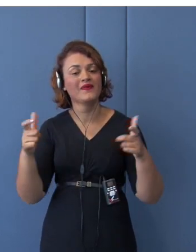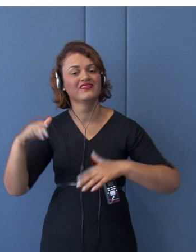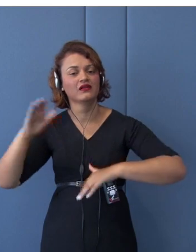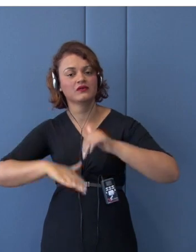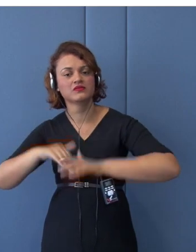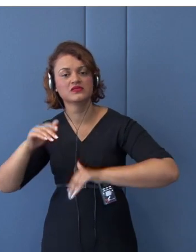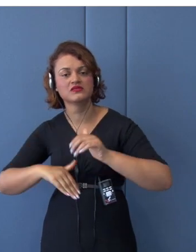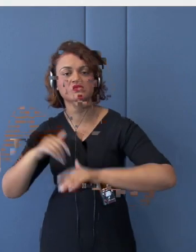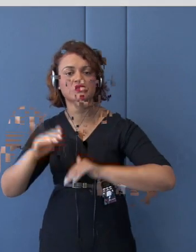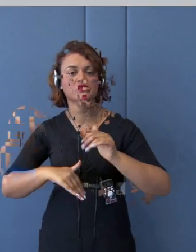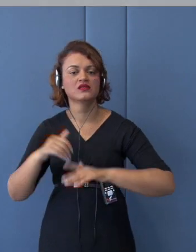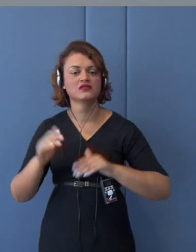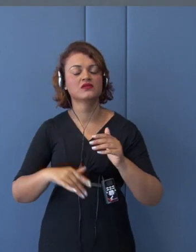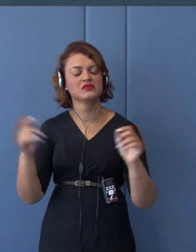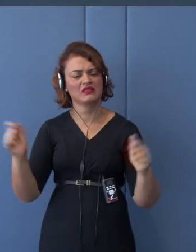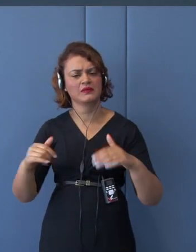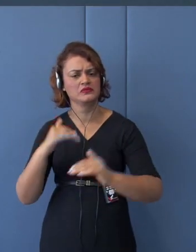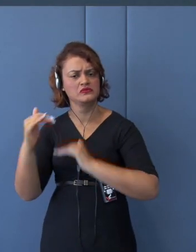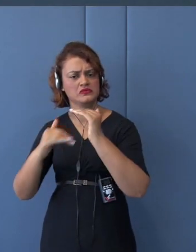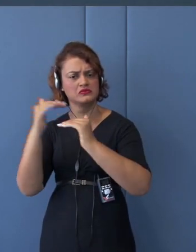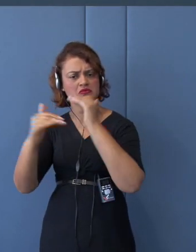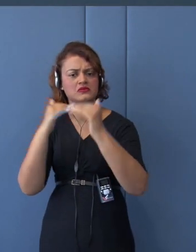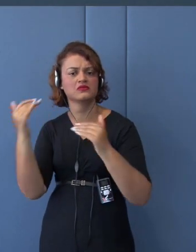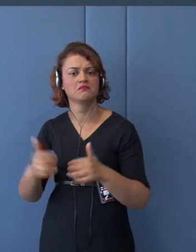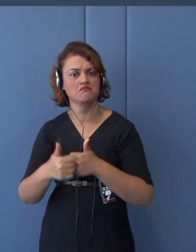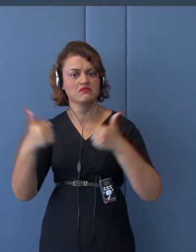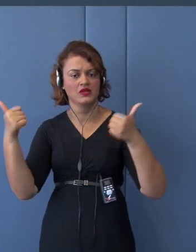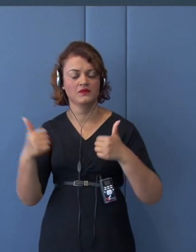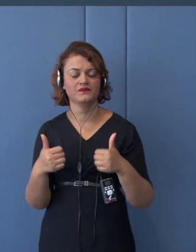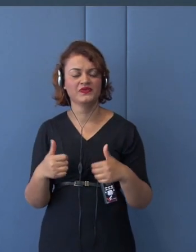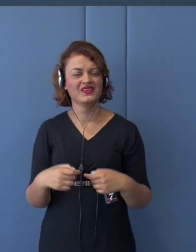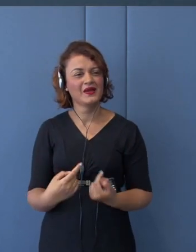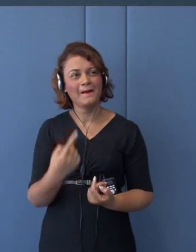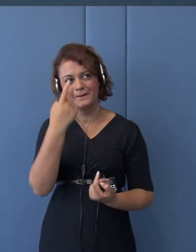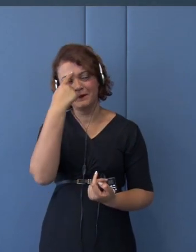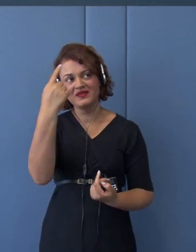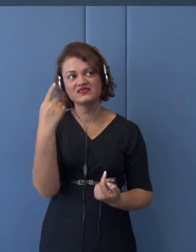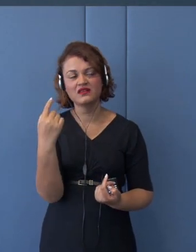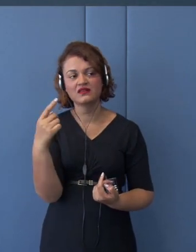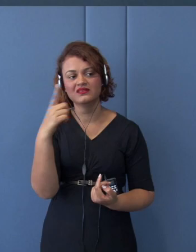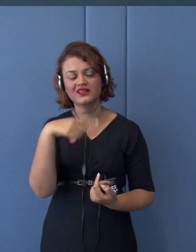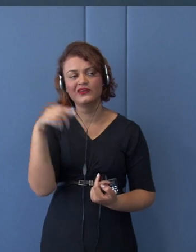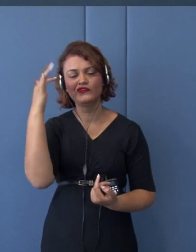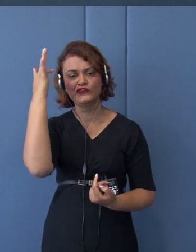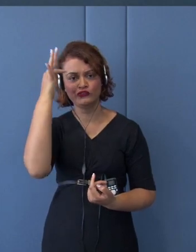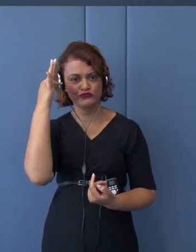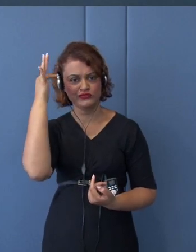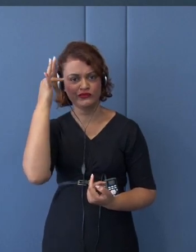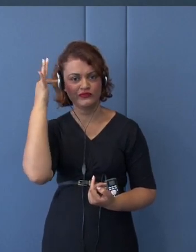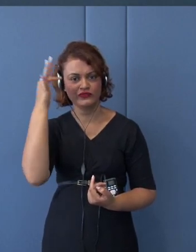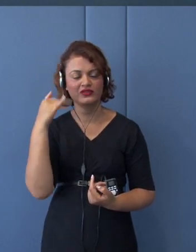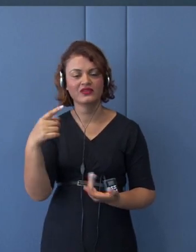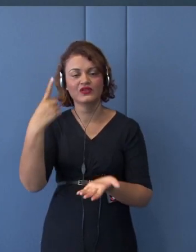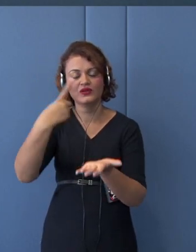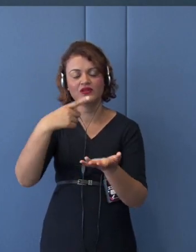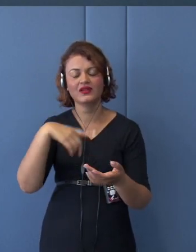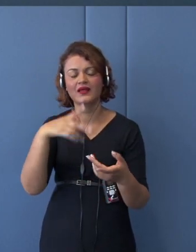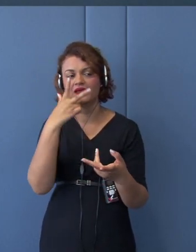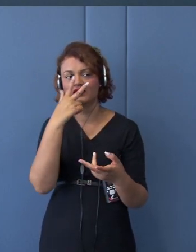this is the kind of philosophy of inclusive growth type of agreement being